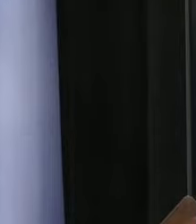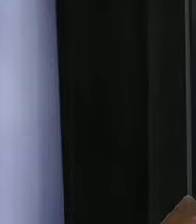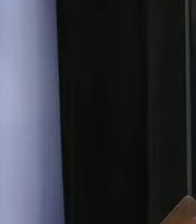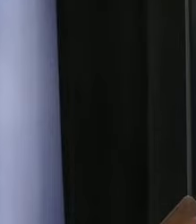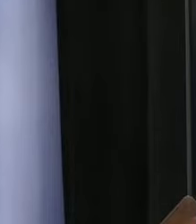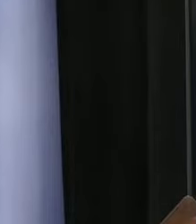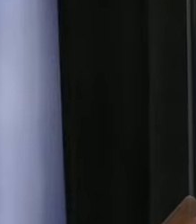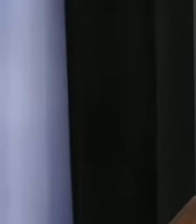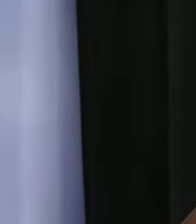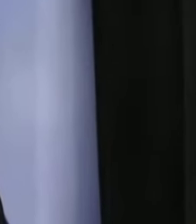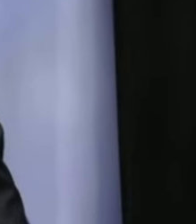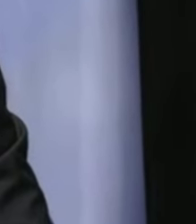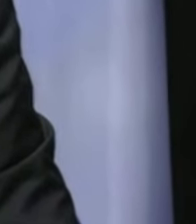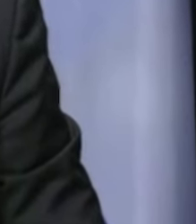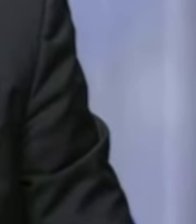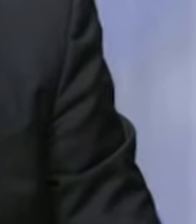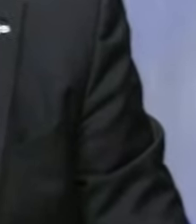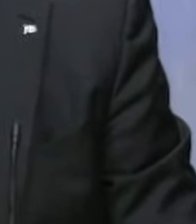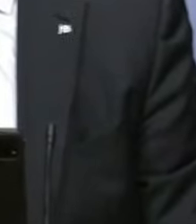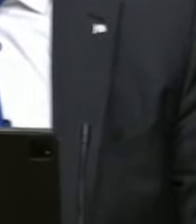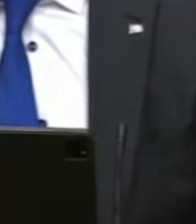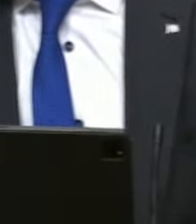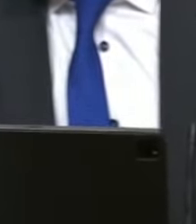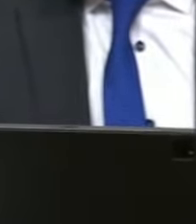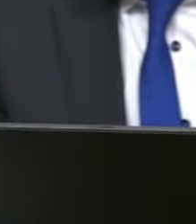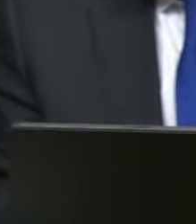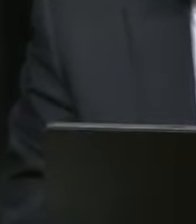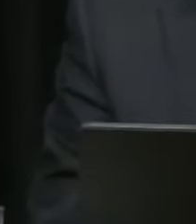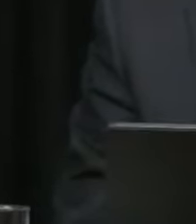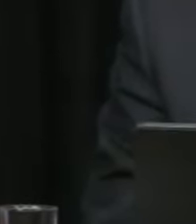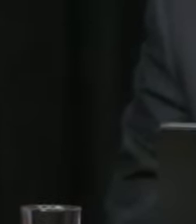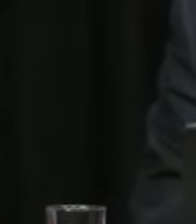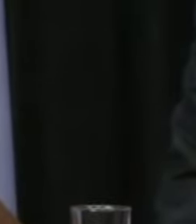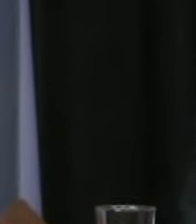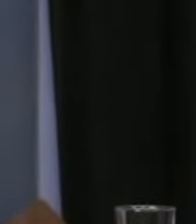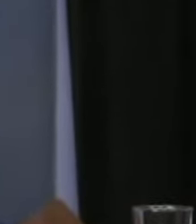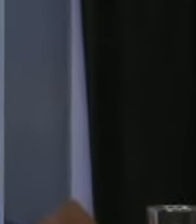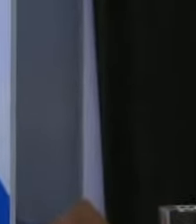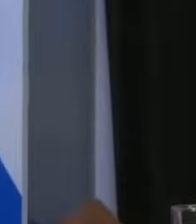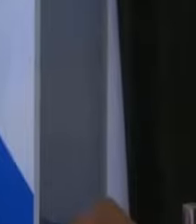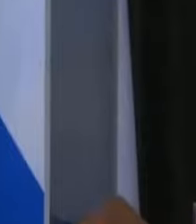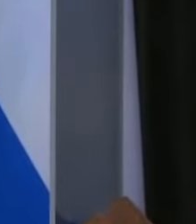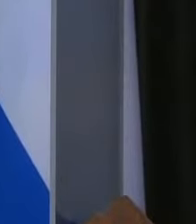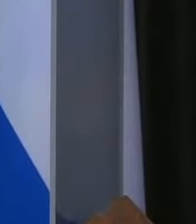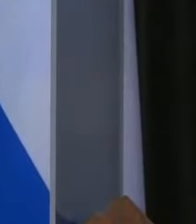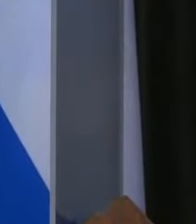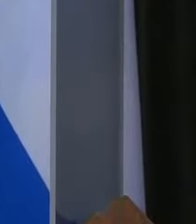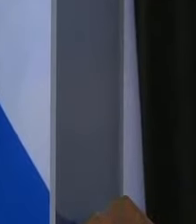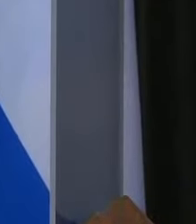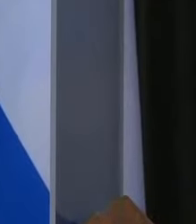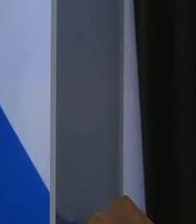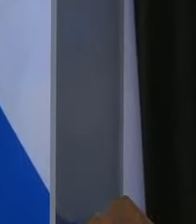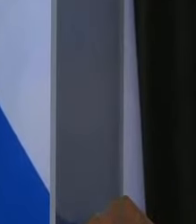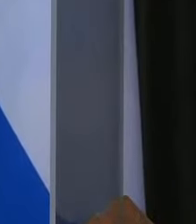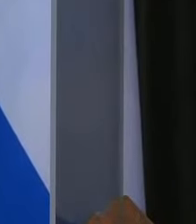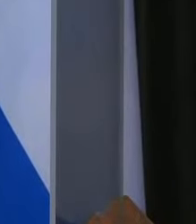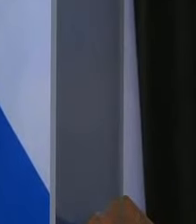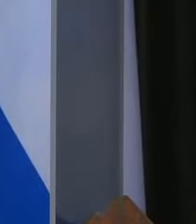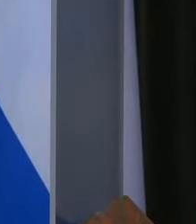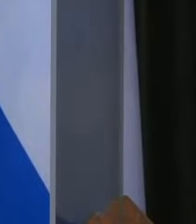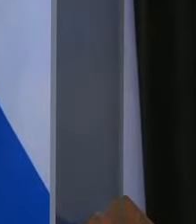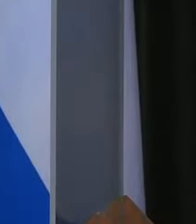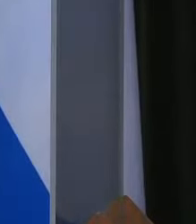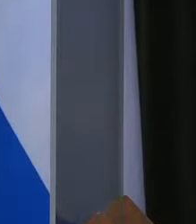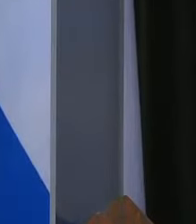Paré. I think that the Pfizer vaccine and Moderna are going to be safe for those kids. I think we will